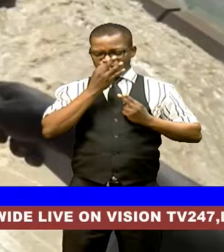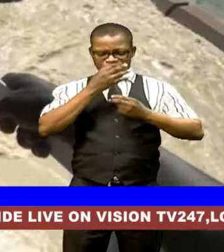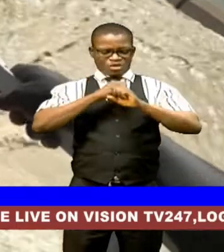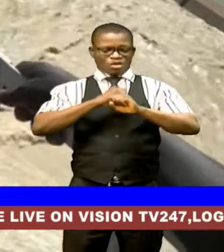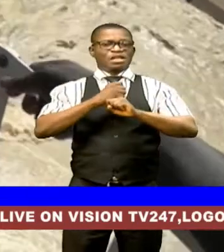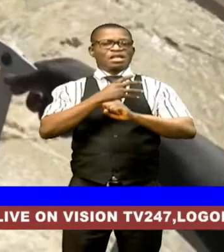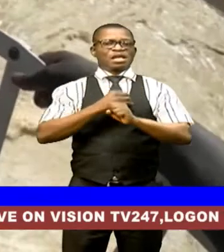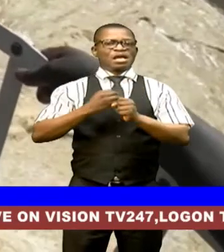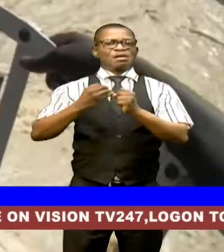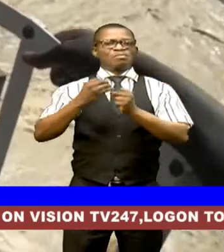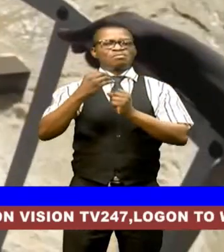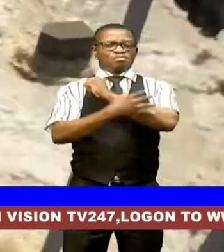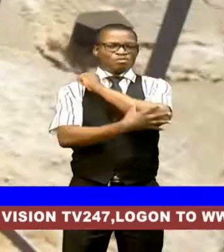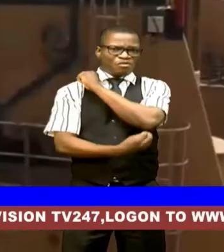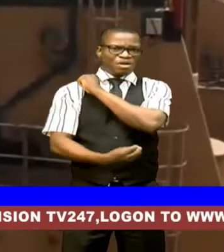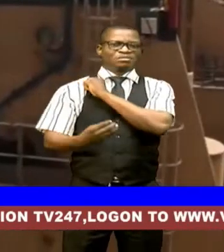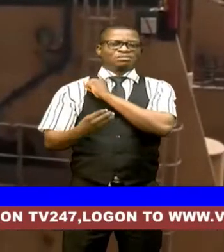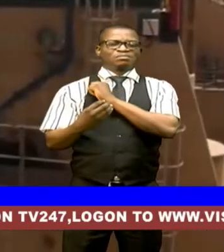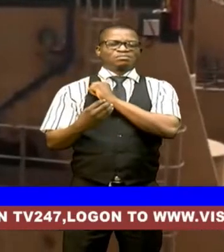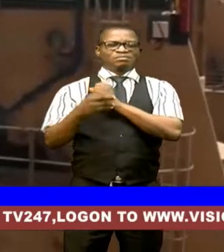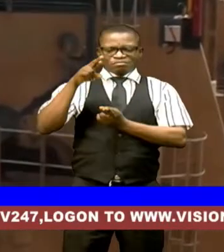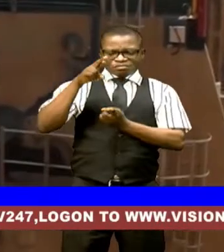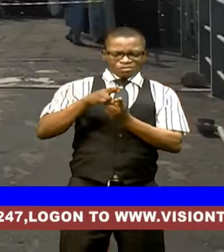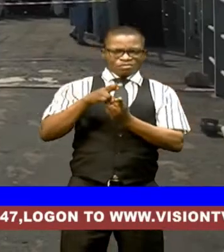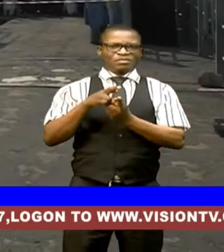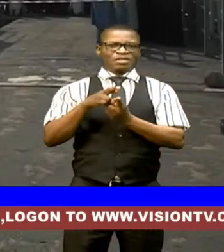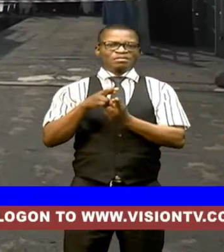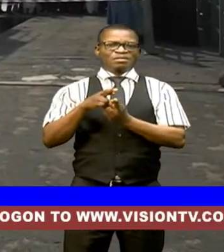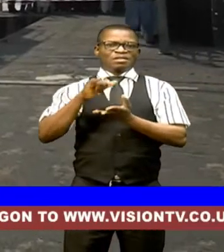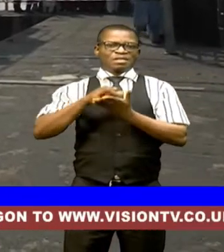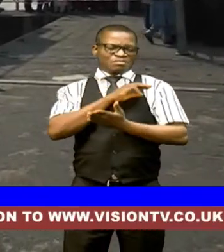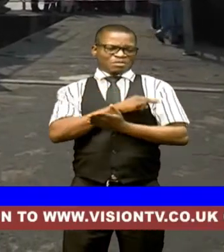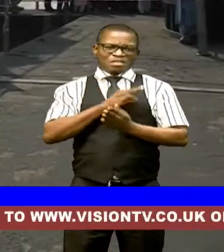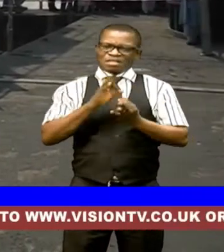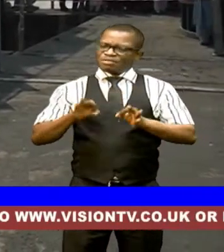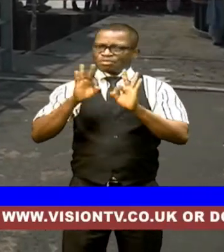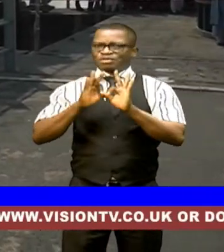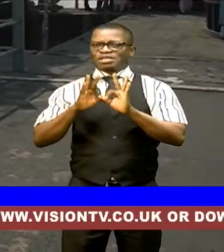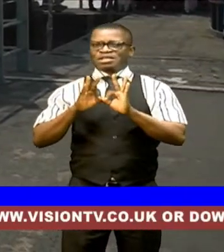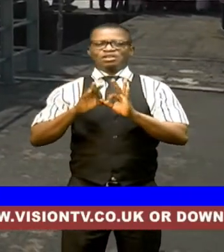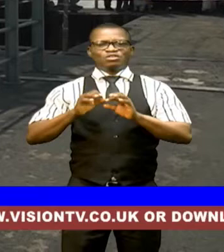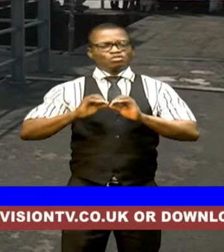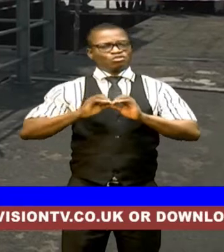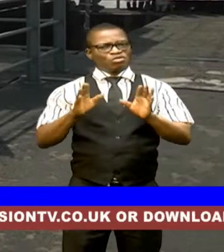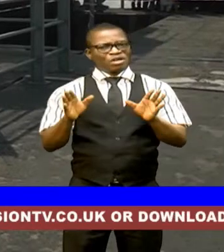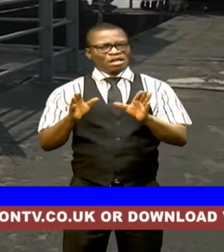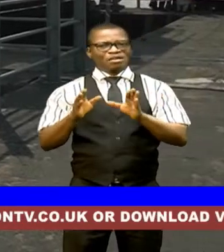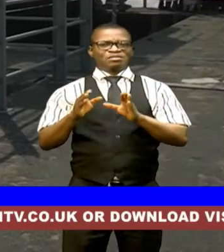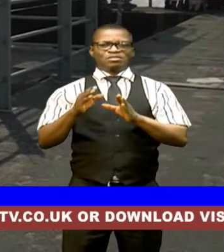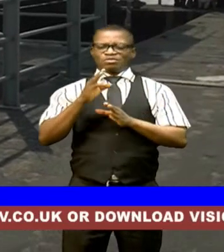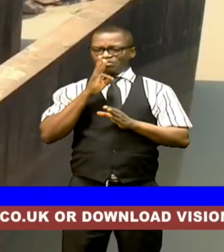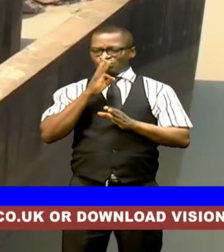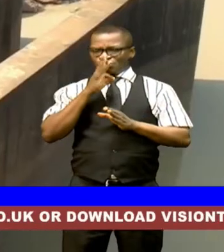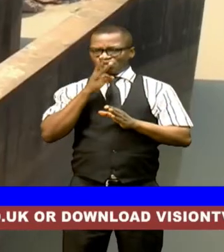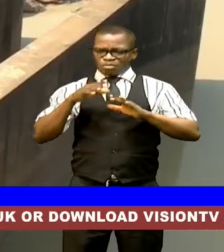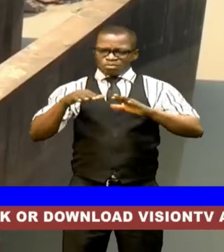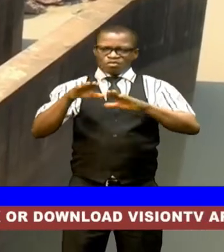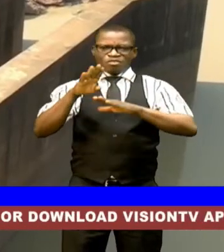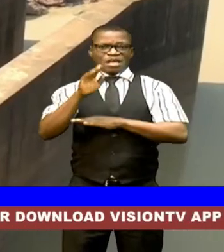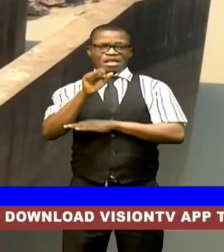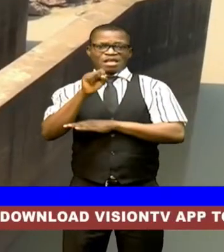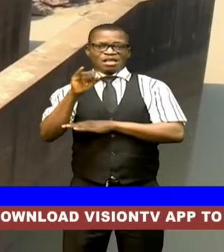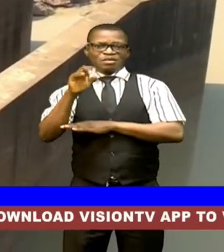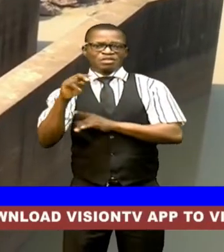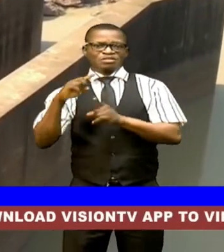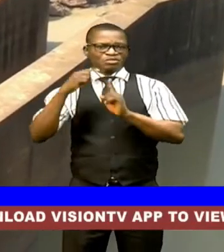the ministry's first 100 days was spectacular nationwide formalization tour to the 12 river basin development authorities to